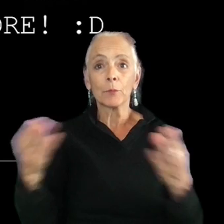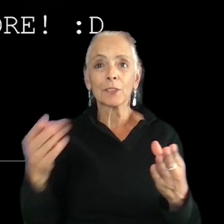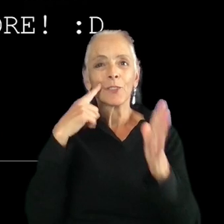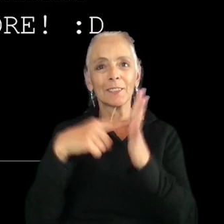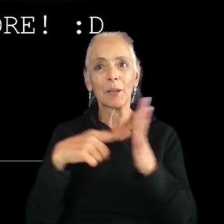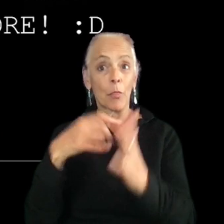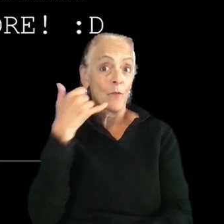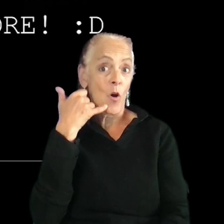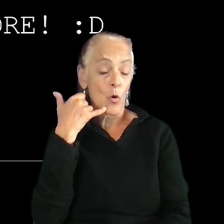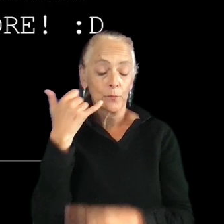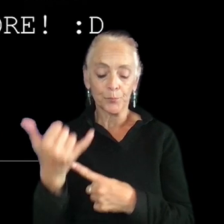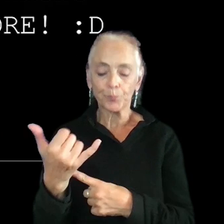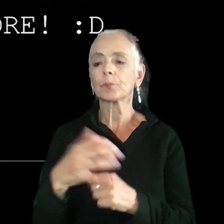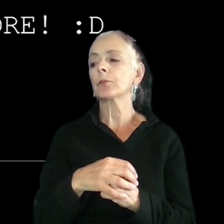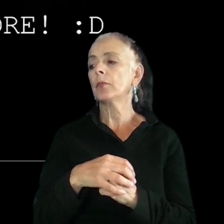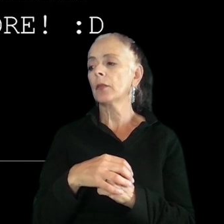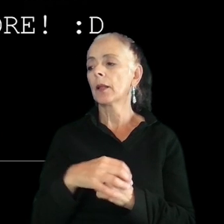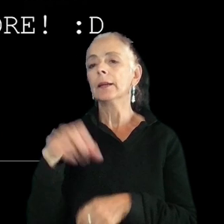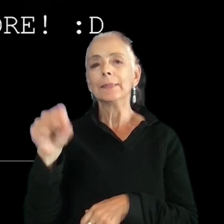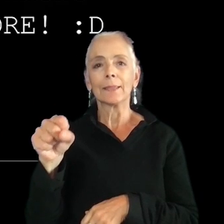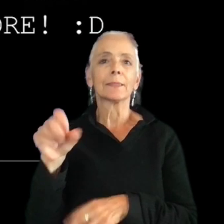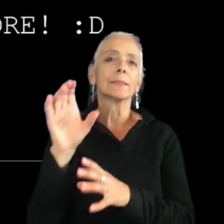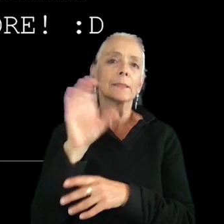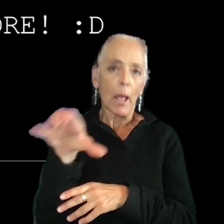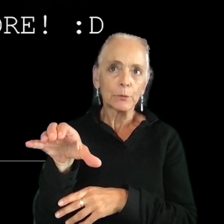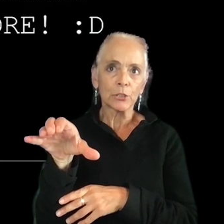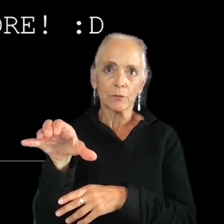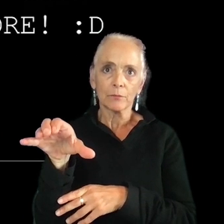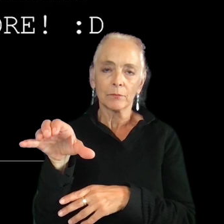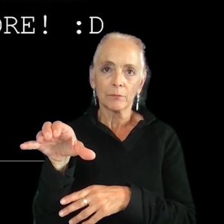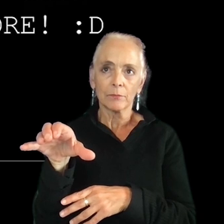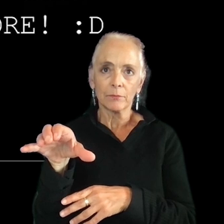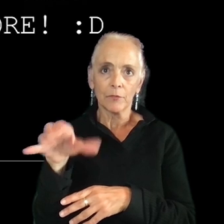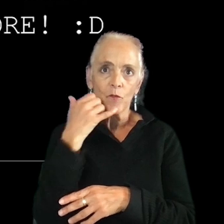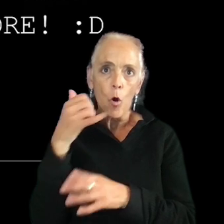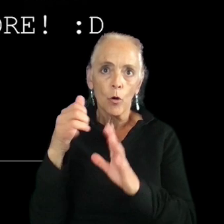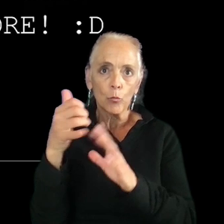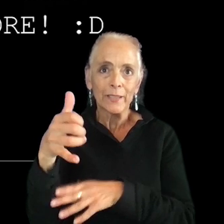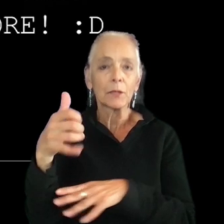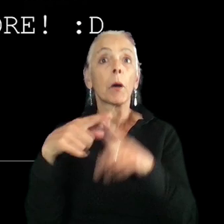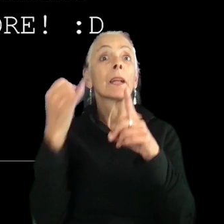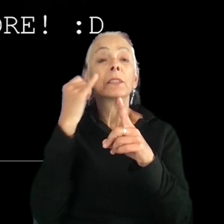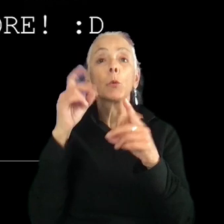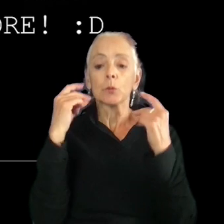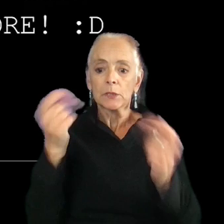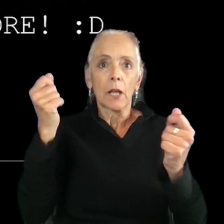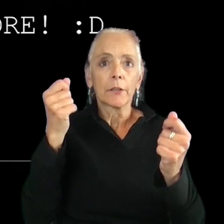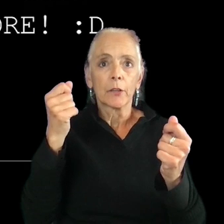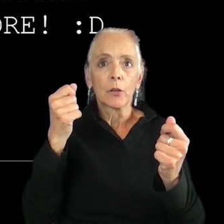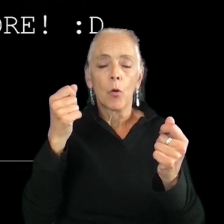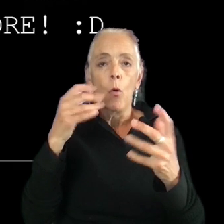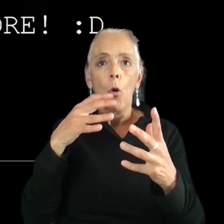phone, uh, sure, yes, please caption it, please. But if the timing is supposed to be sudden or jarring, you can